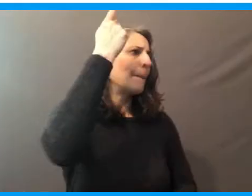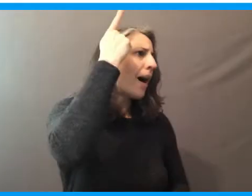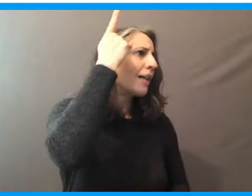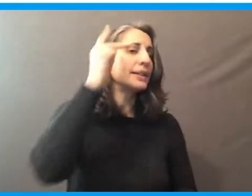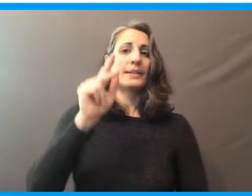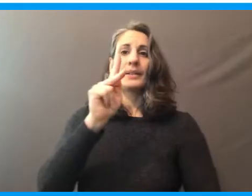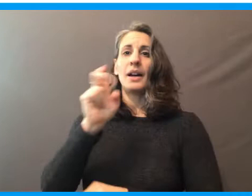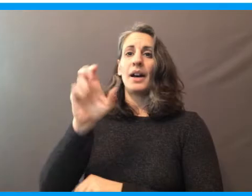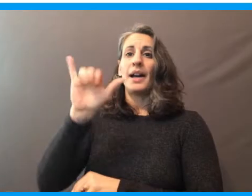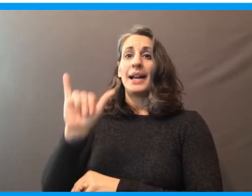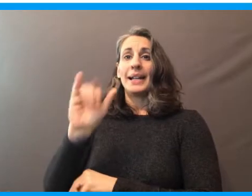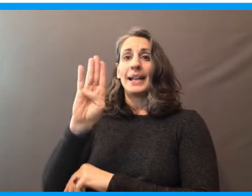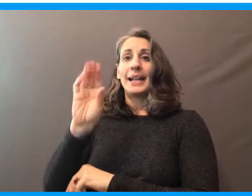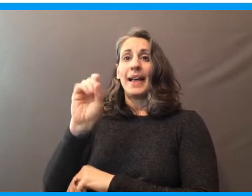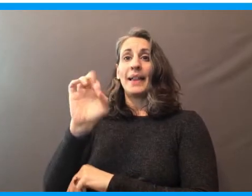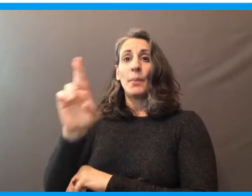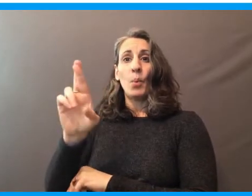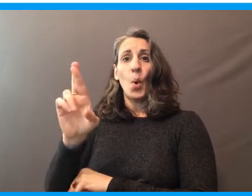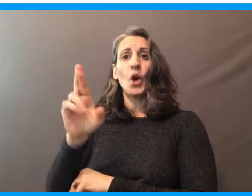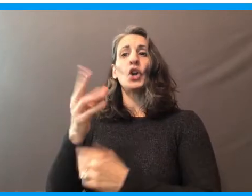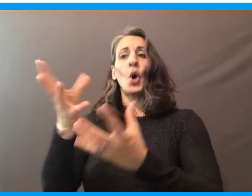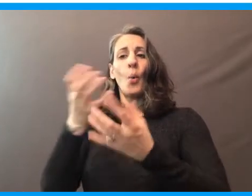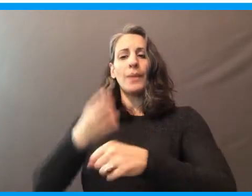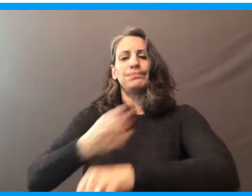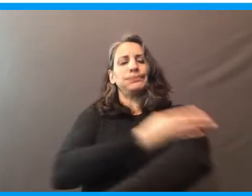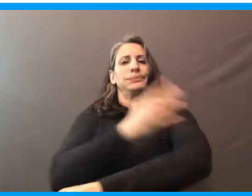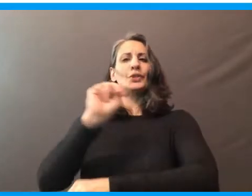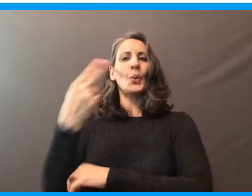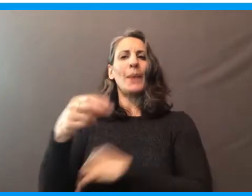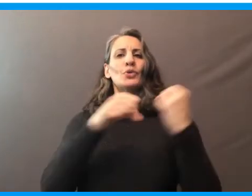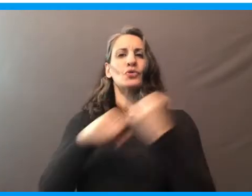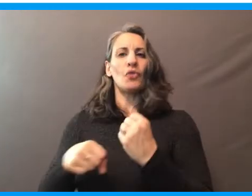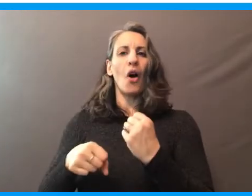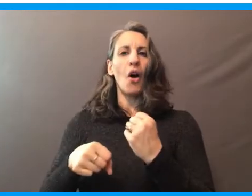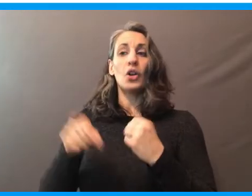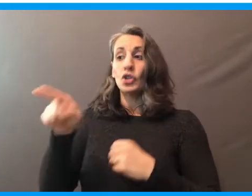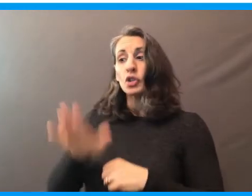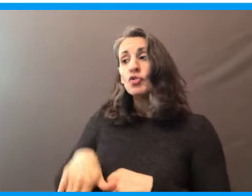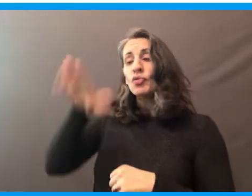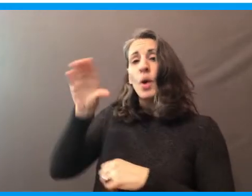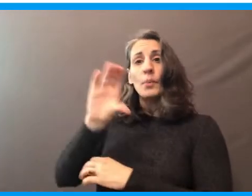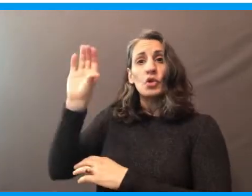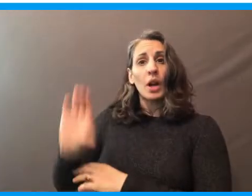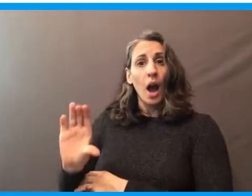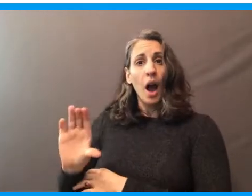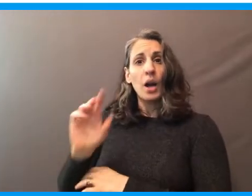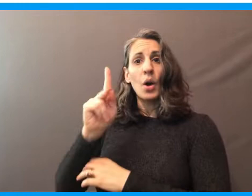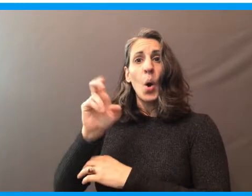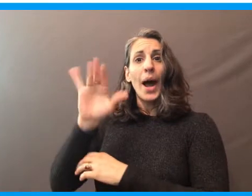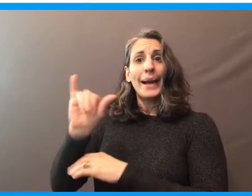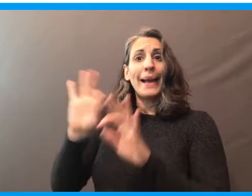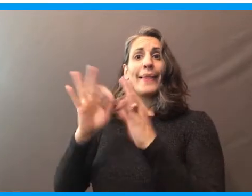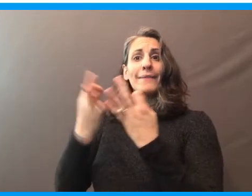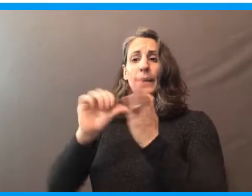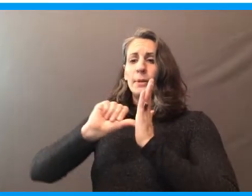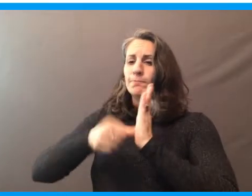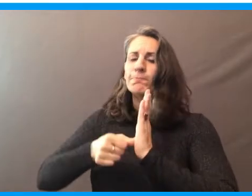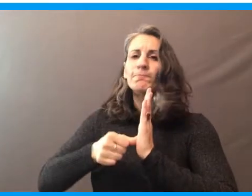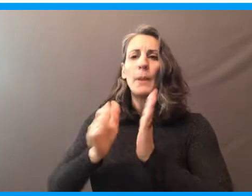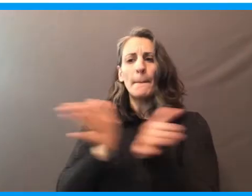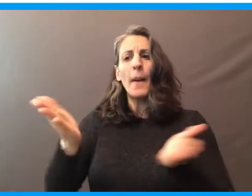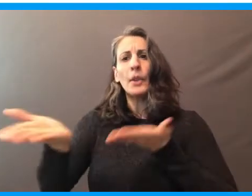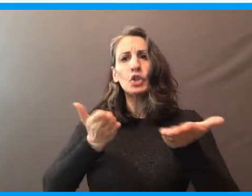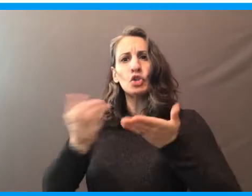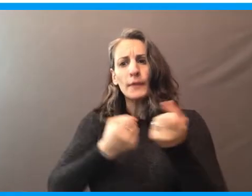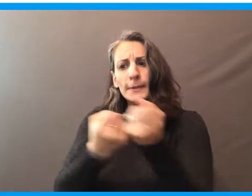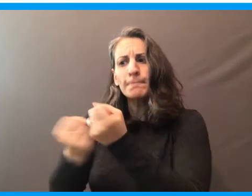Kelly Boyer is committed to building a stronger New Hampshire. Growing up in Chicago, Kelly's family stressed public service.